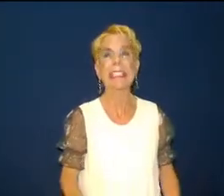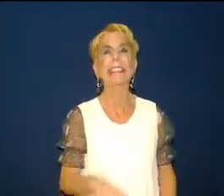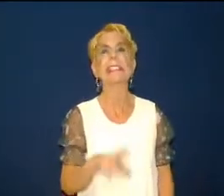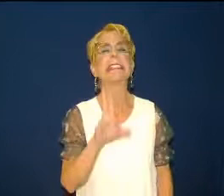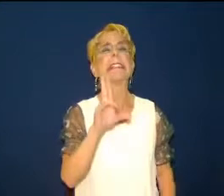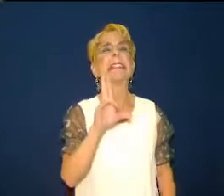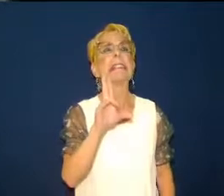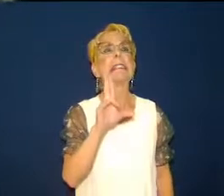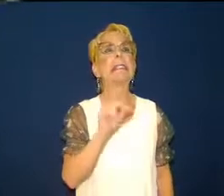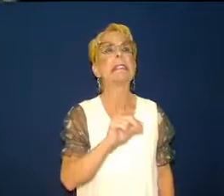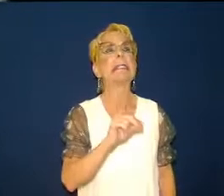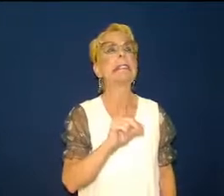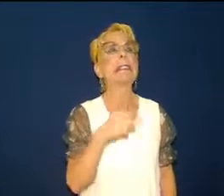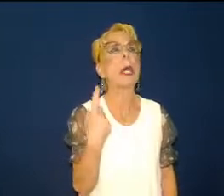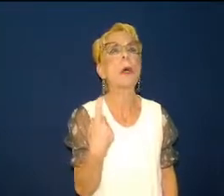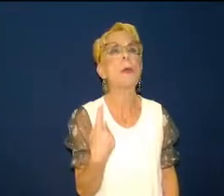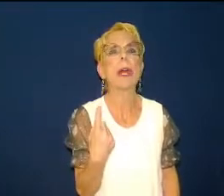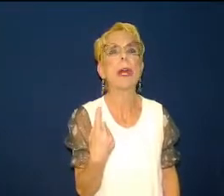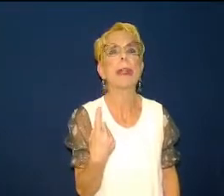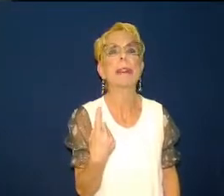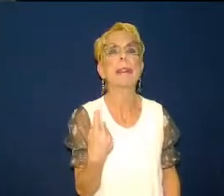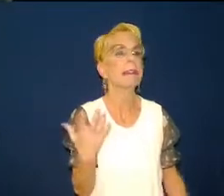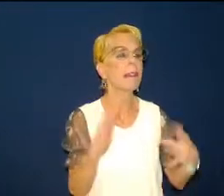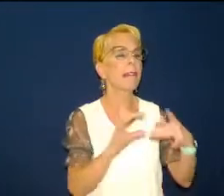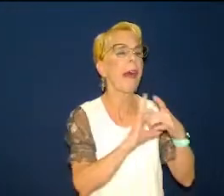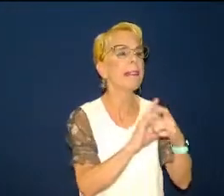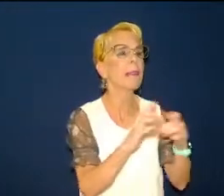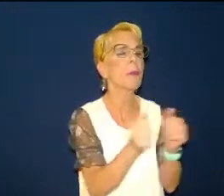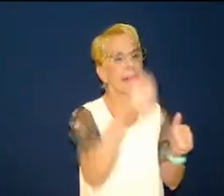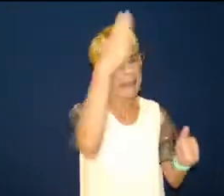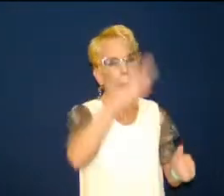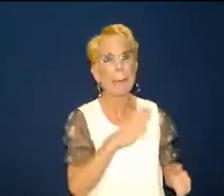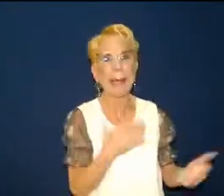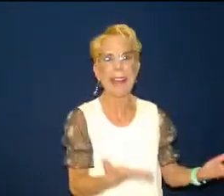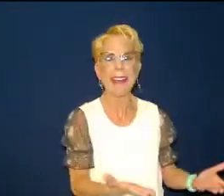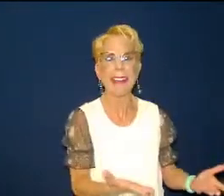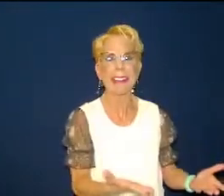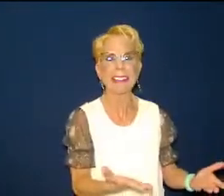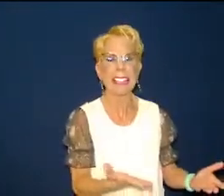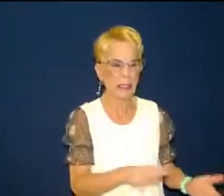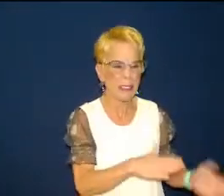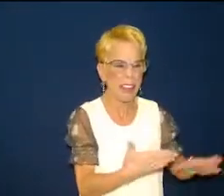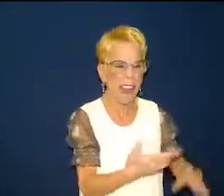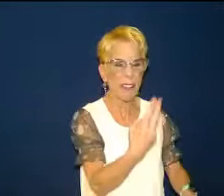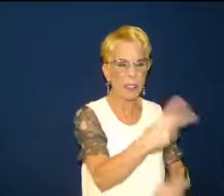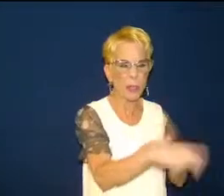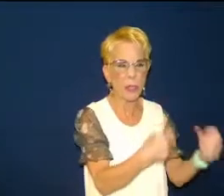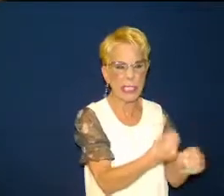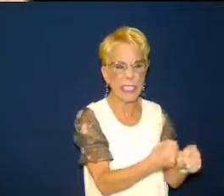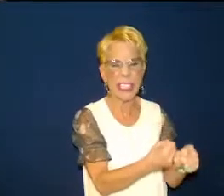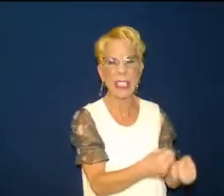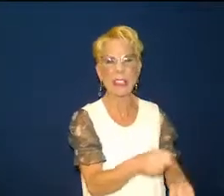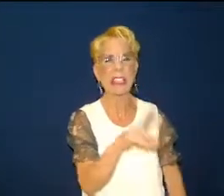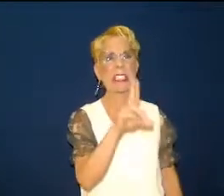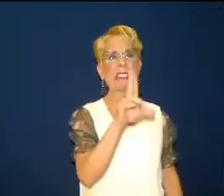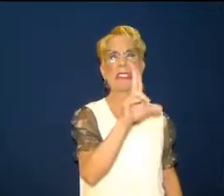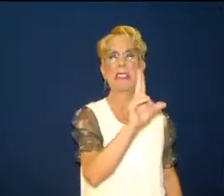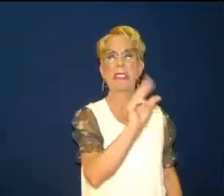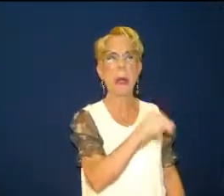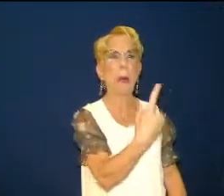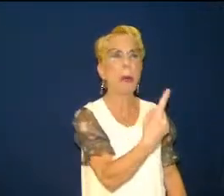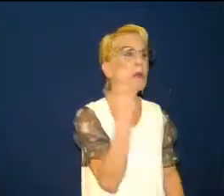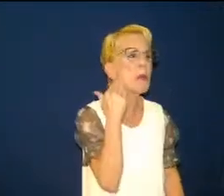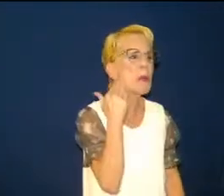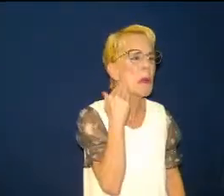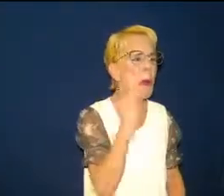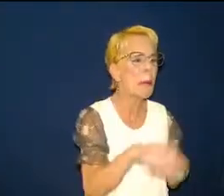he was estranged from family members he had a medical condition that prevented his body from decomposing and